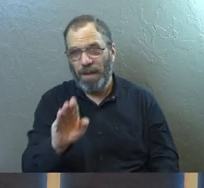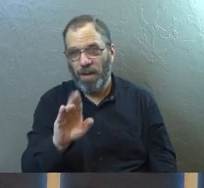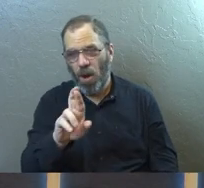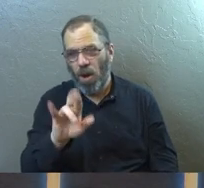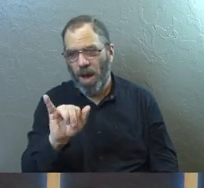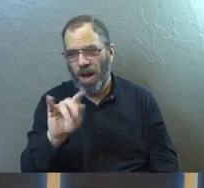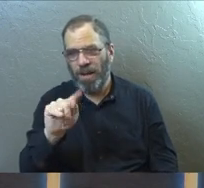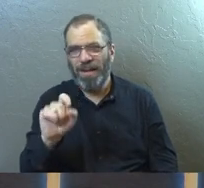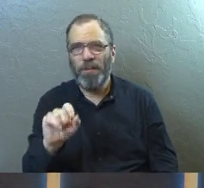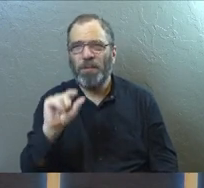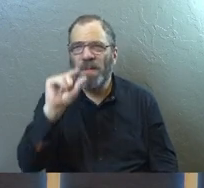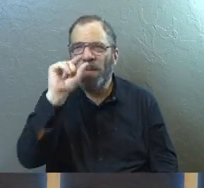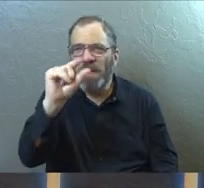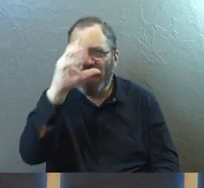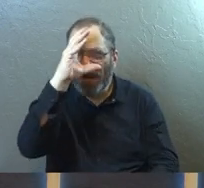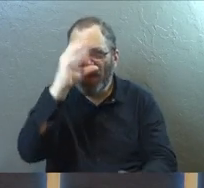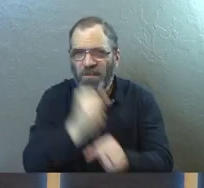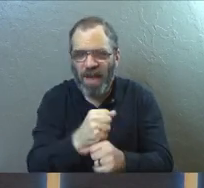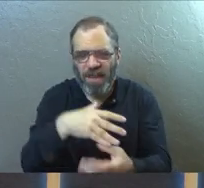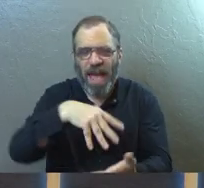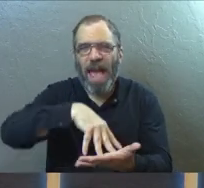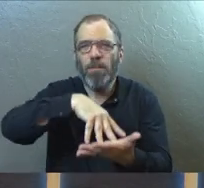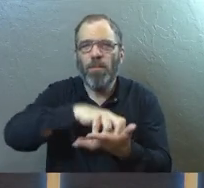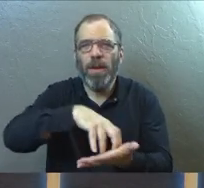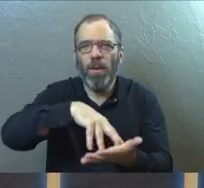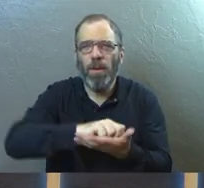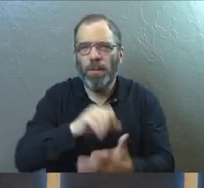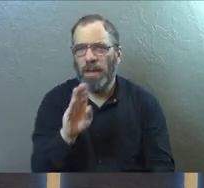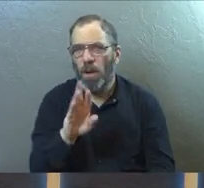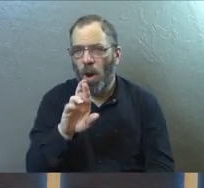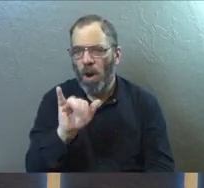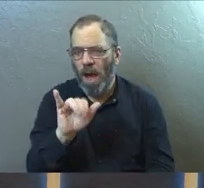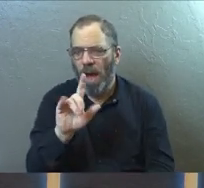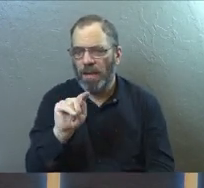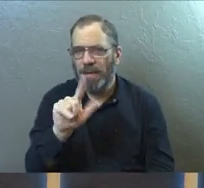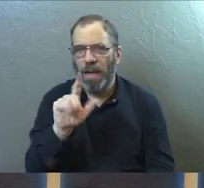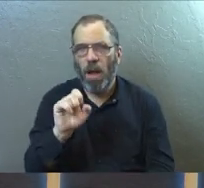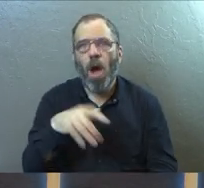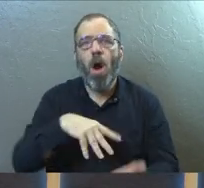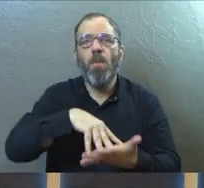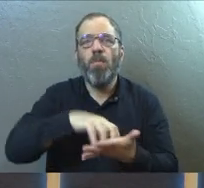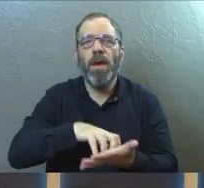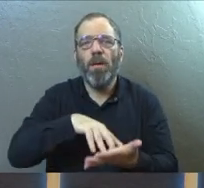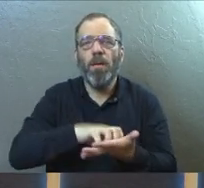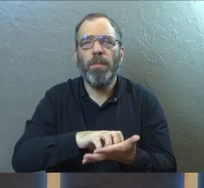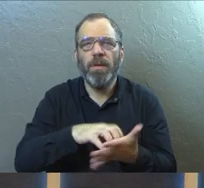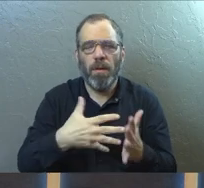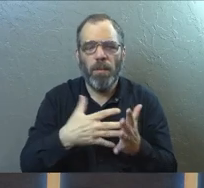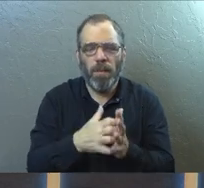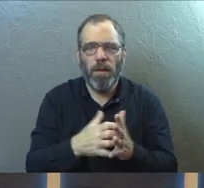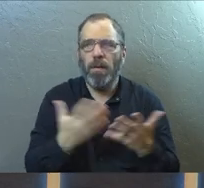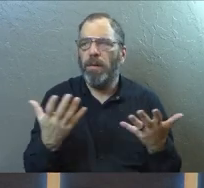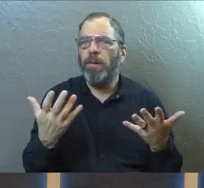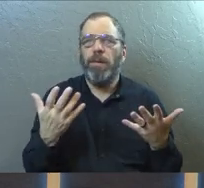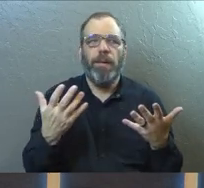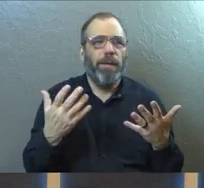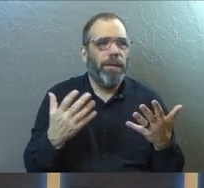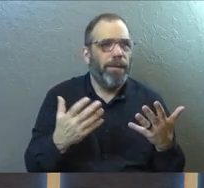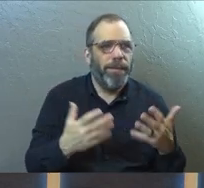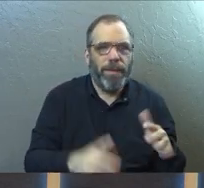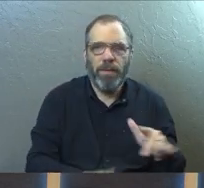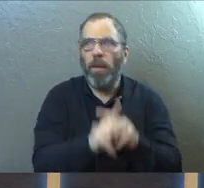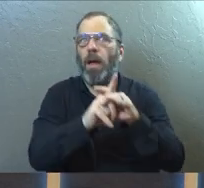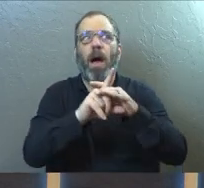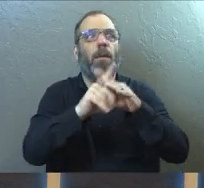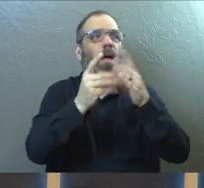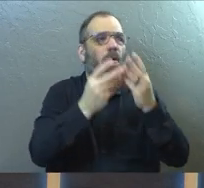Little faith is the kind of faith and it's the kind of faith that flies up too quickly and then